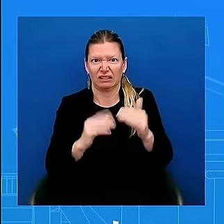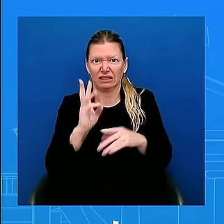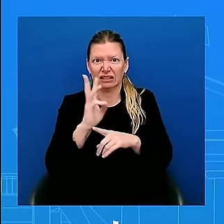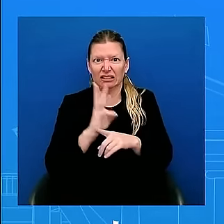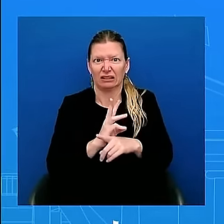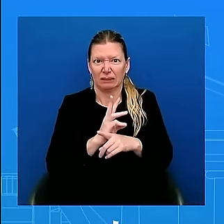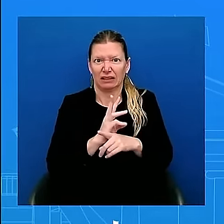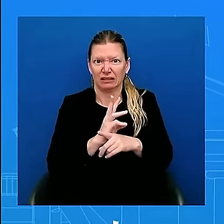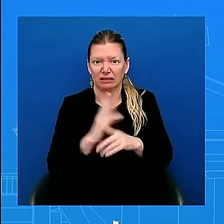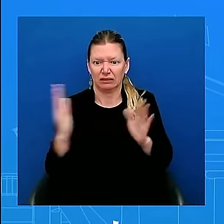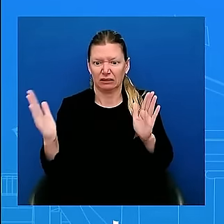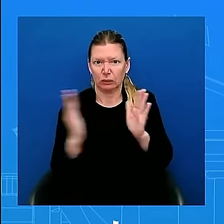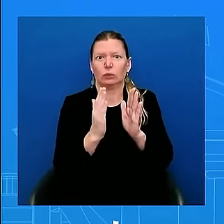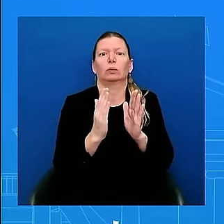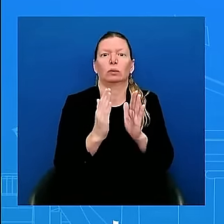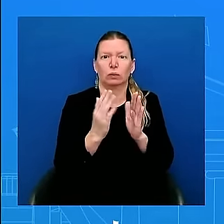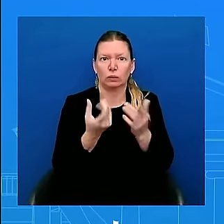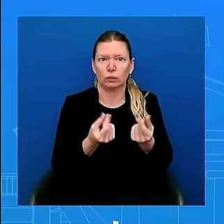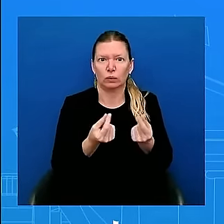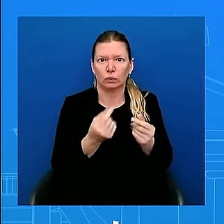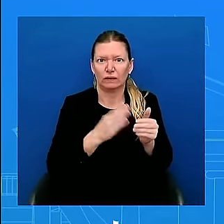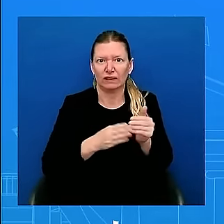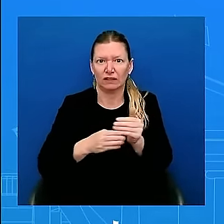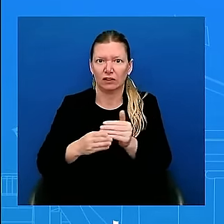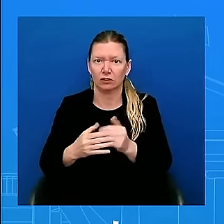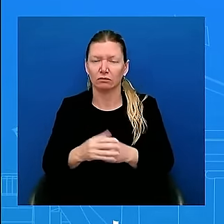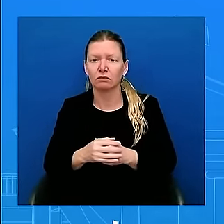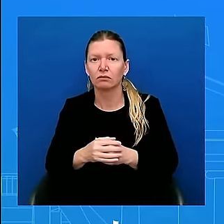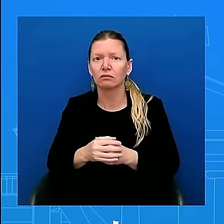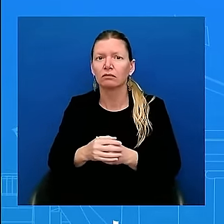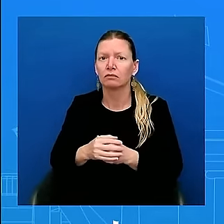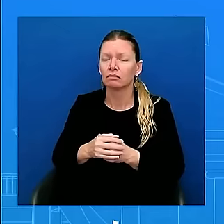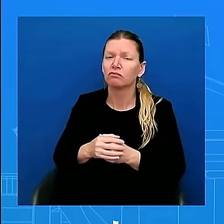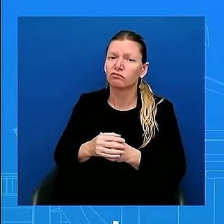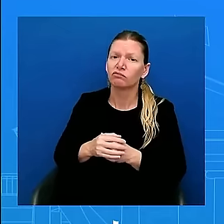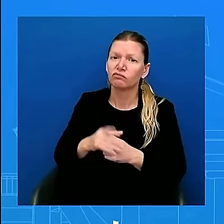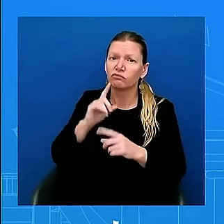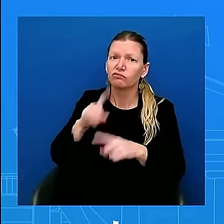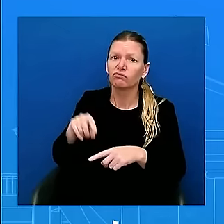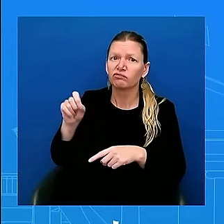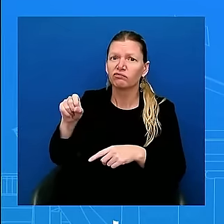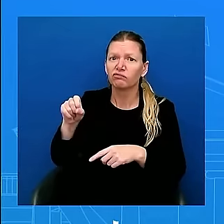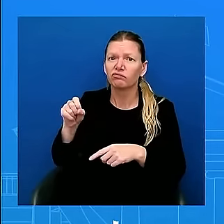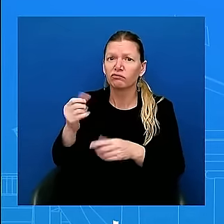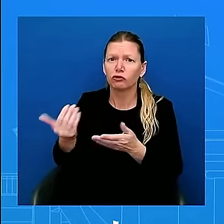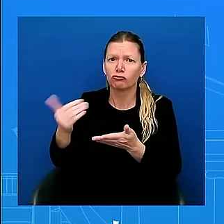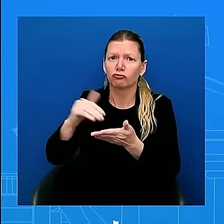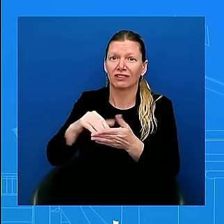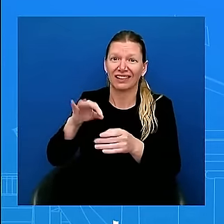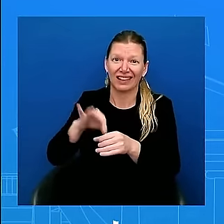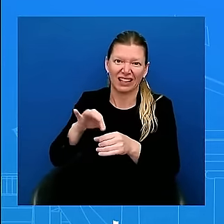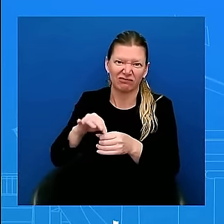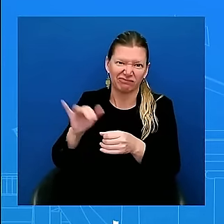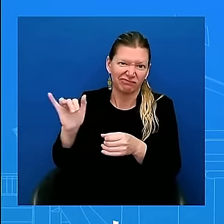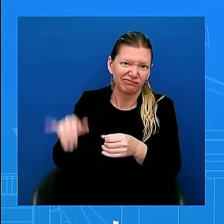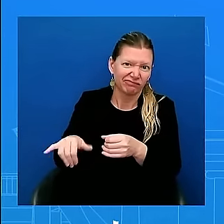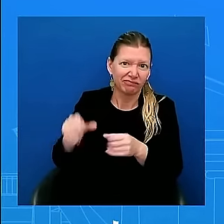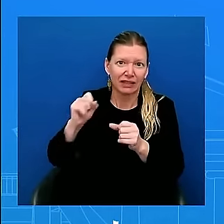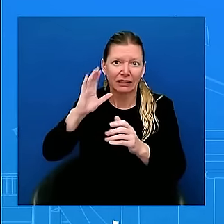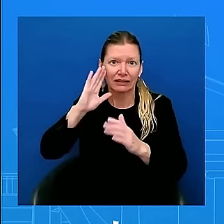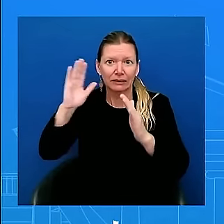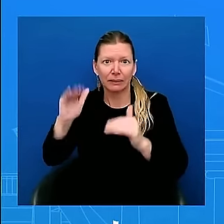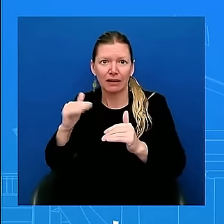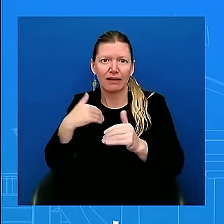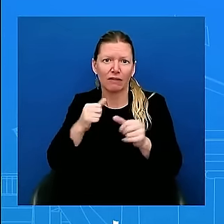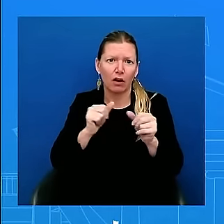-election, certainly you can expect that there'll be opportunities on the calendar that may not have been before. And so we're all exploring what those